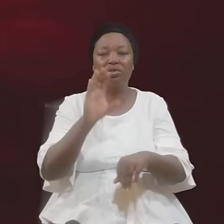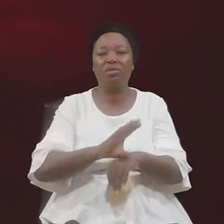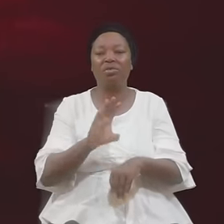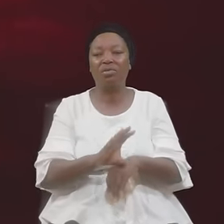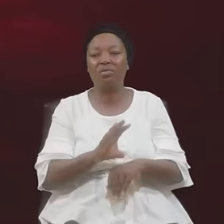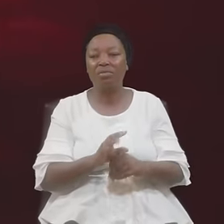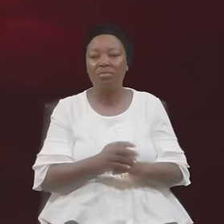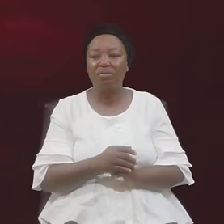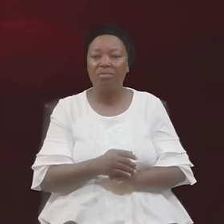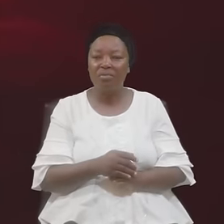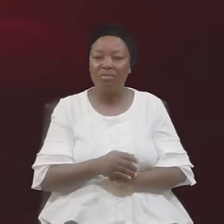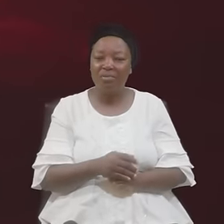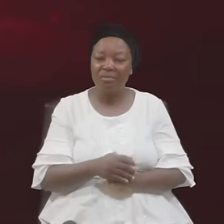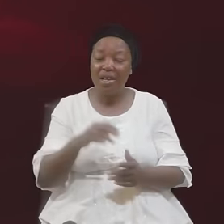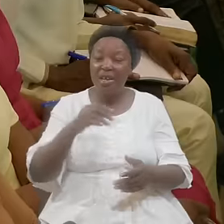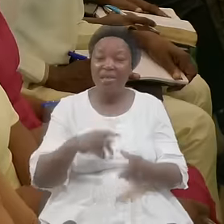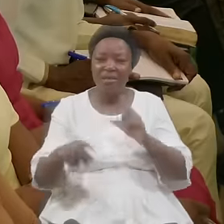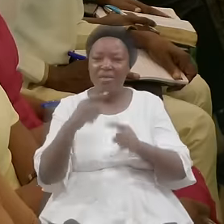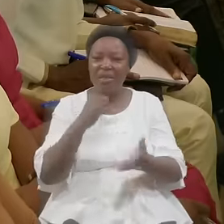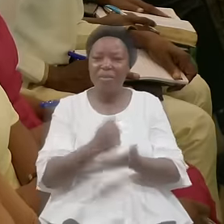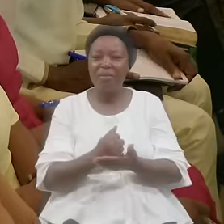I Didn't Hear You